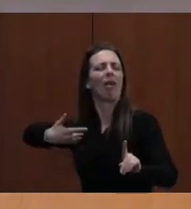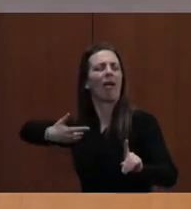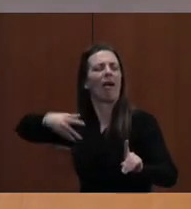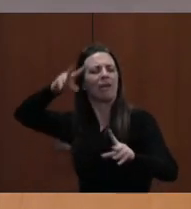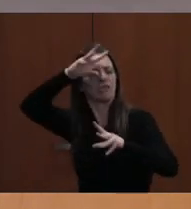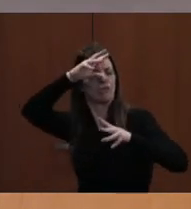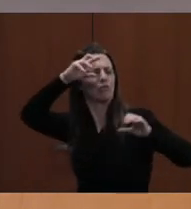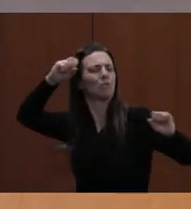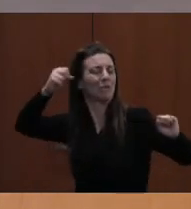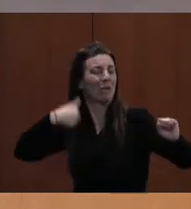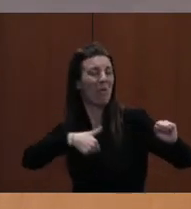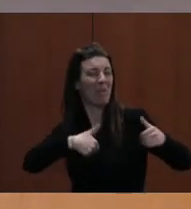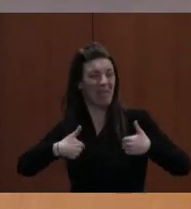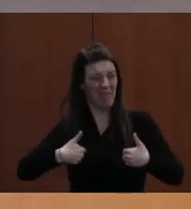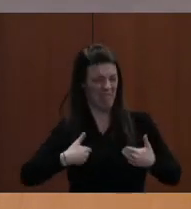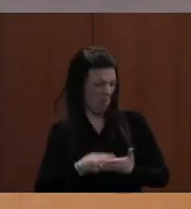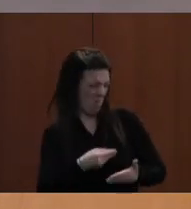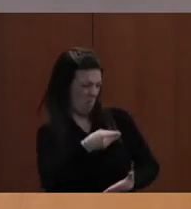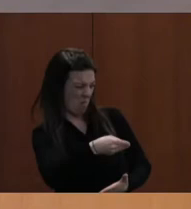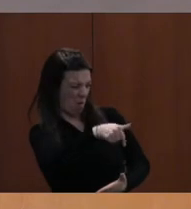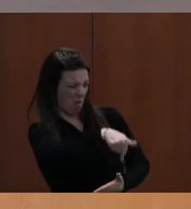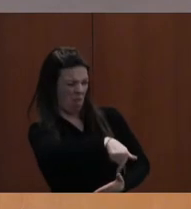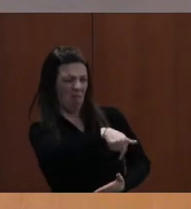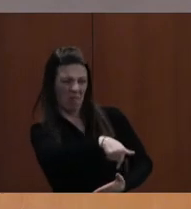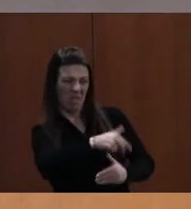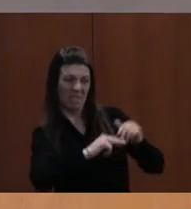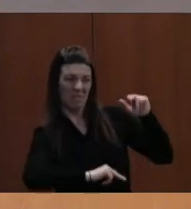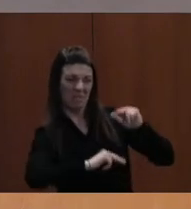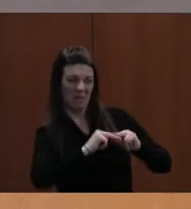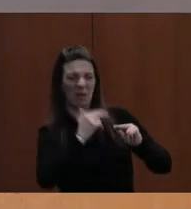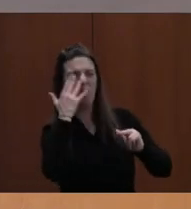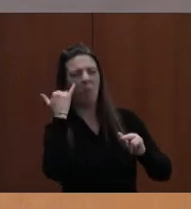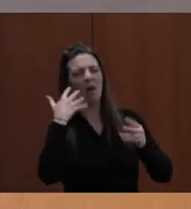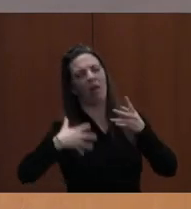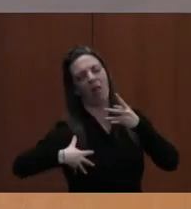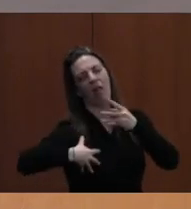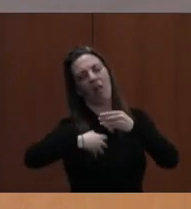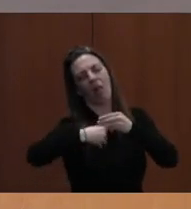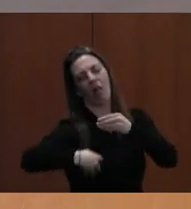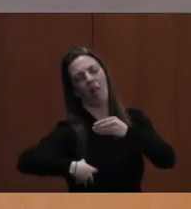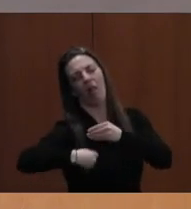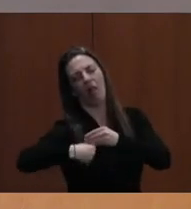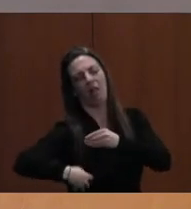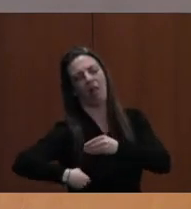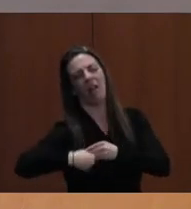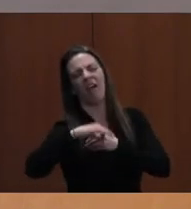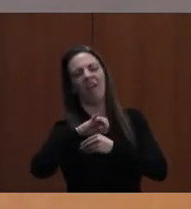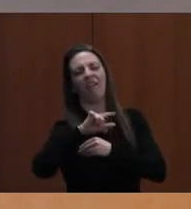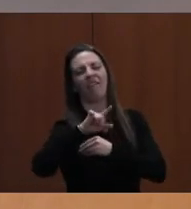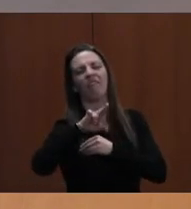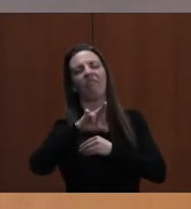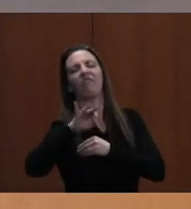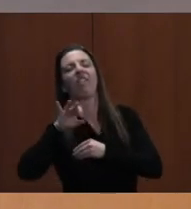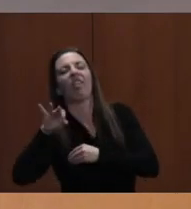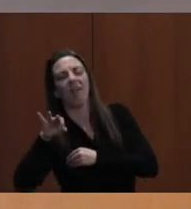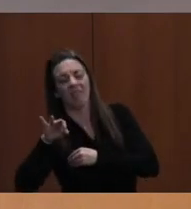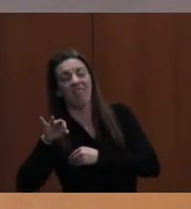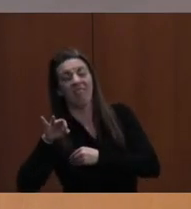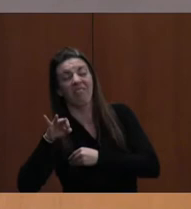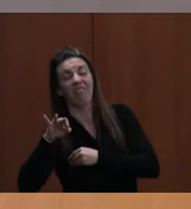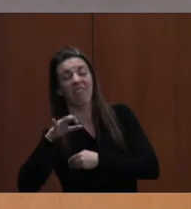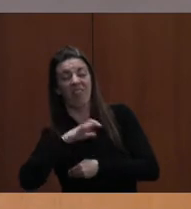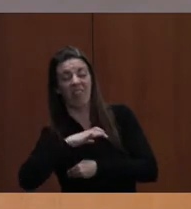BUILDING BECAUSE THERE WAS FLUFF, AS ONE COUNTY COMMISSIONER CALLS IT, IN THE SCHOOL